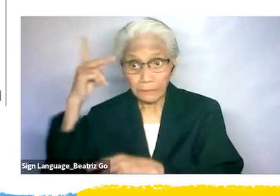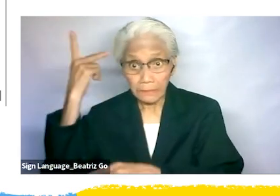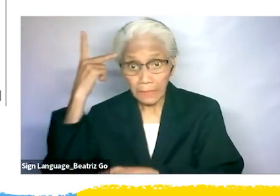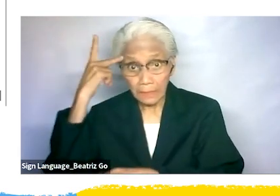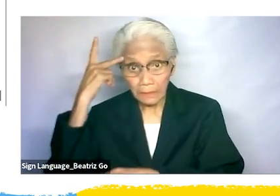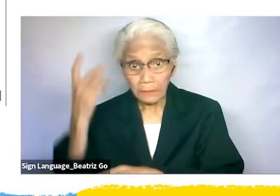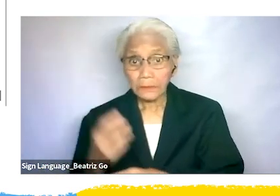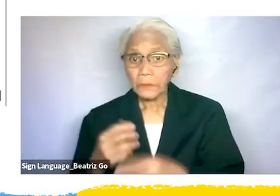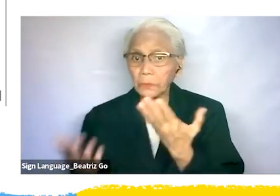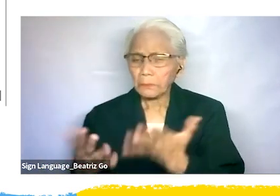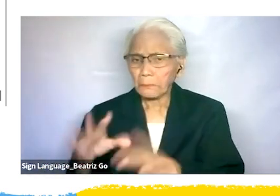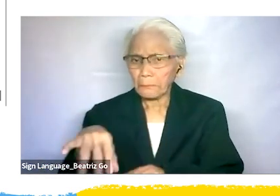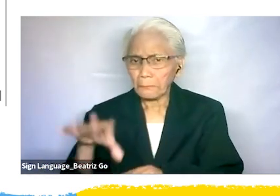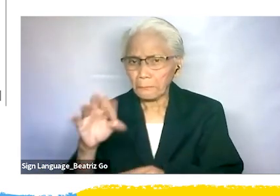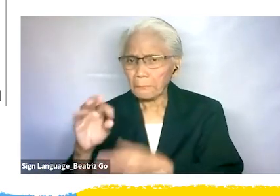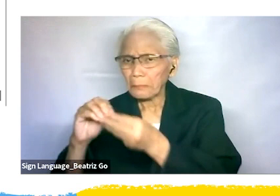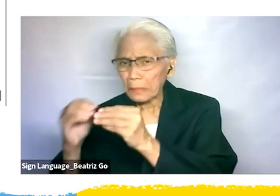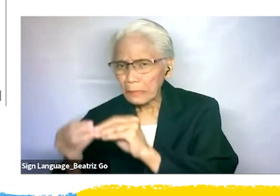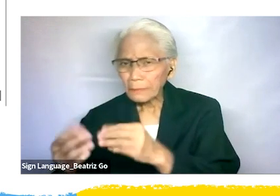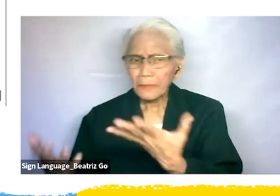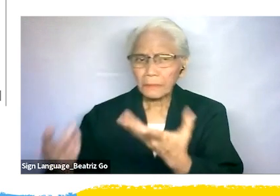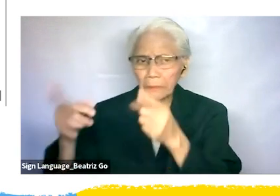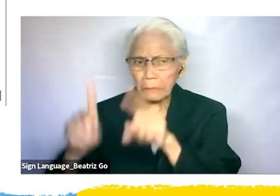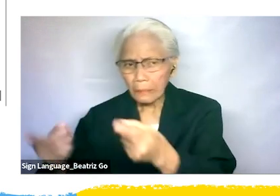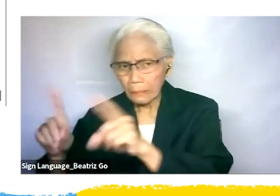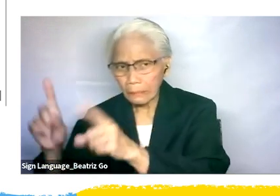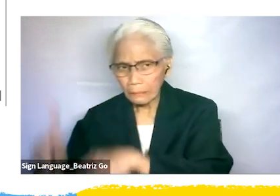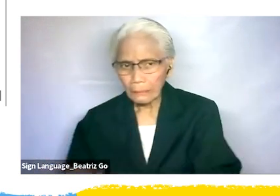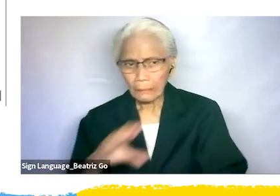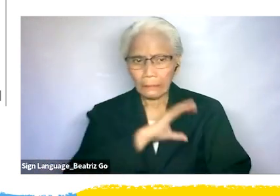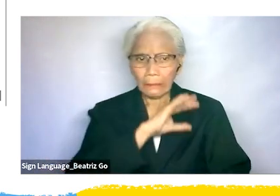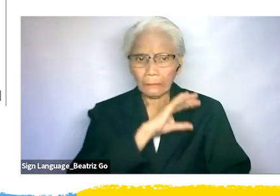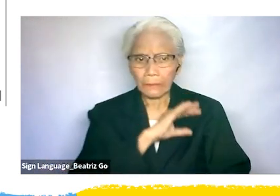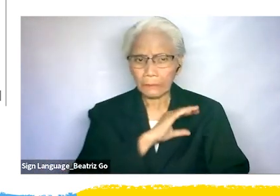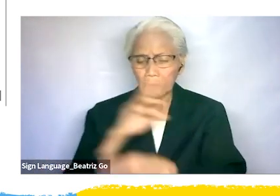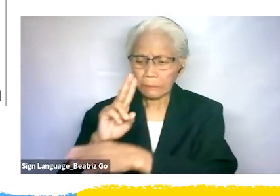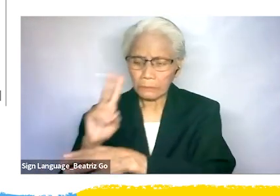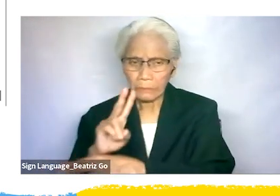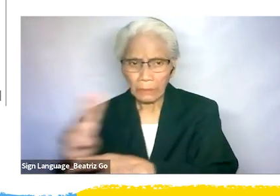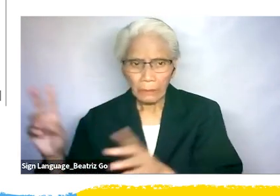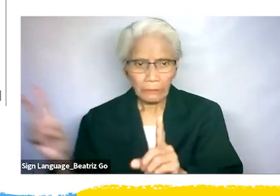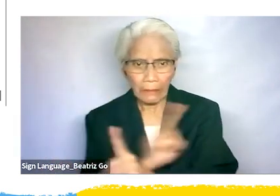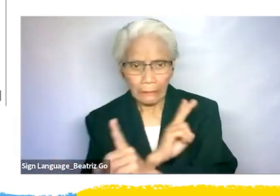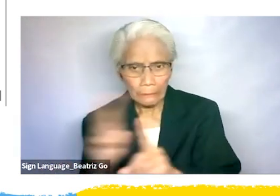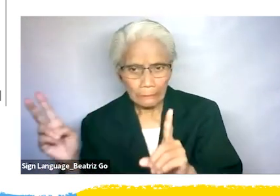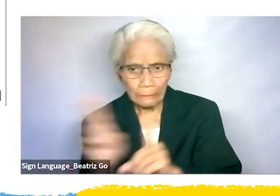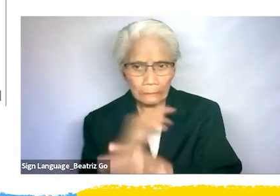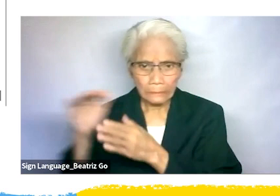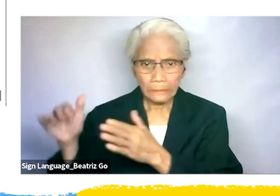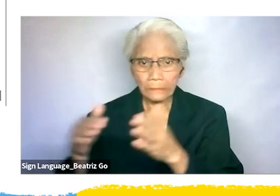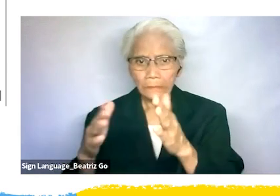a number of instances where how controlled police uses violent tactics. In